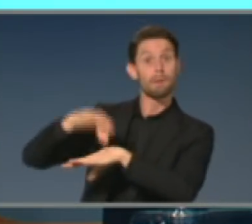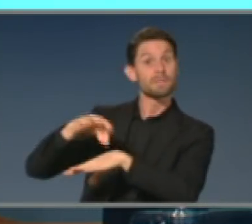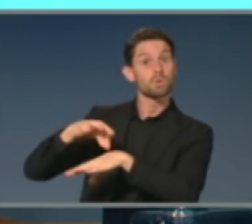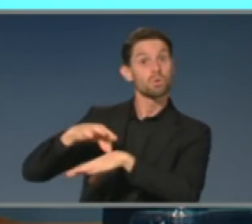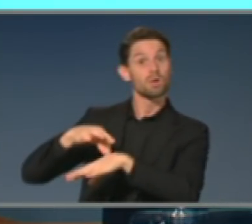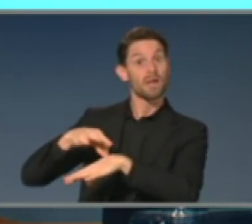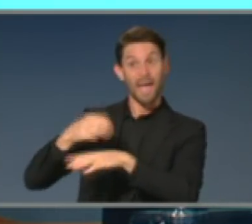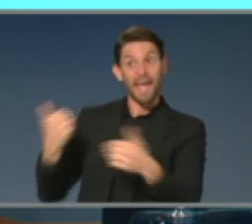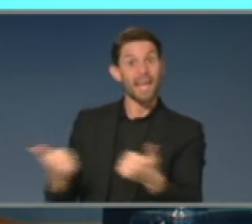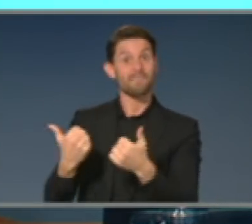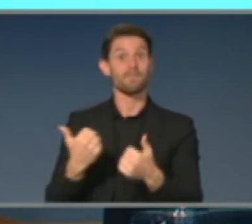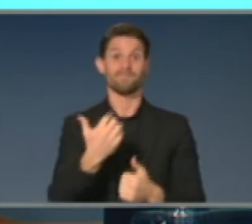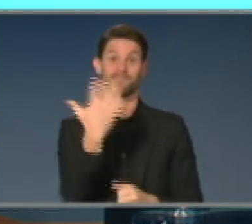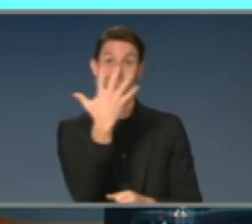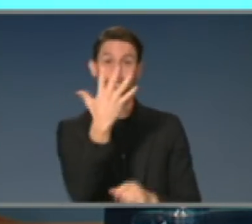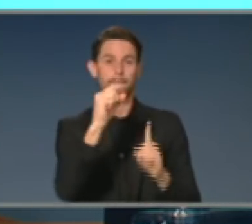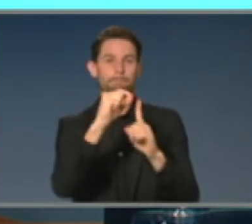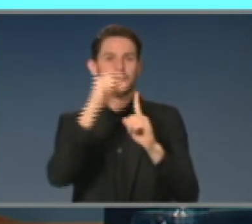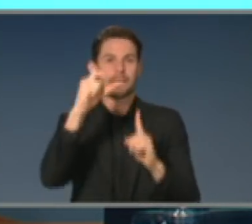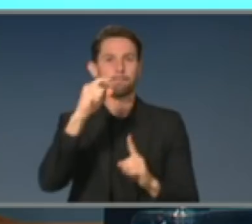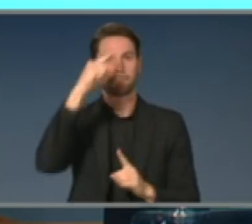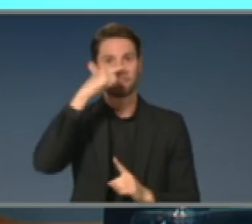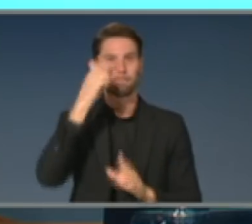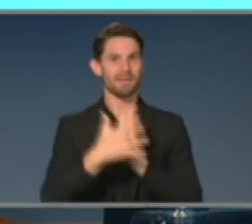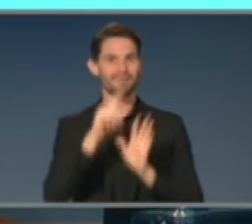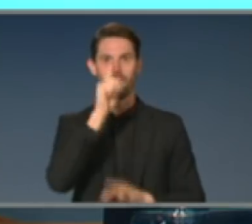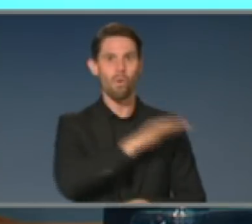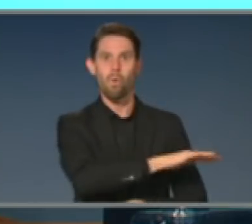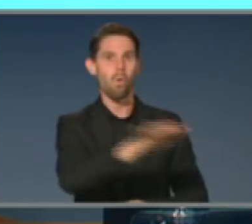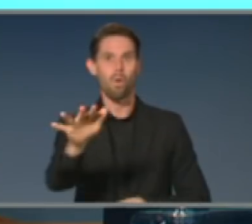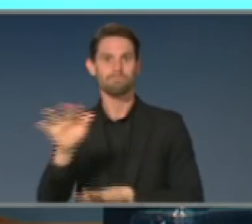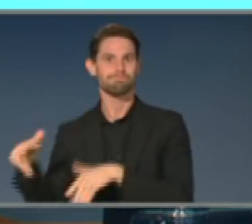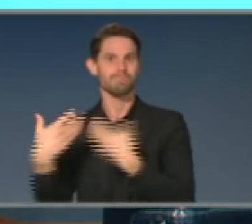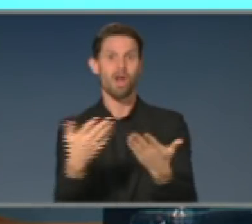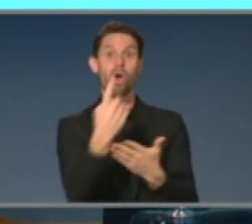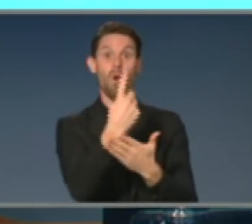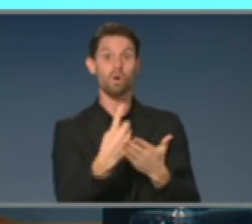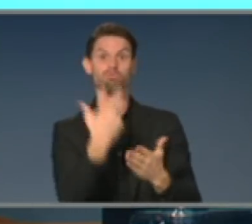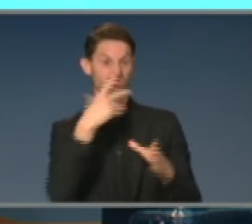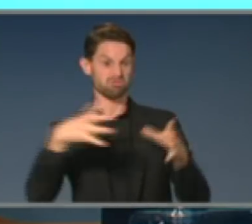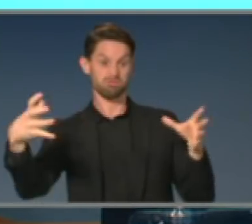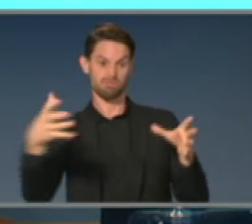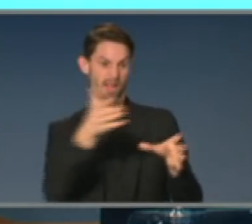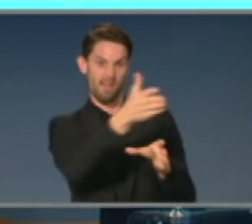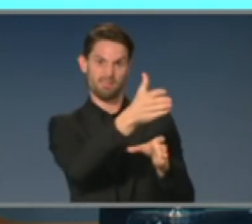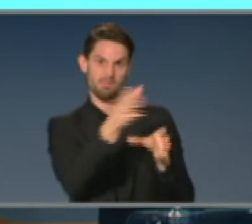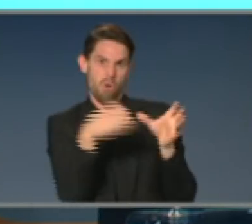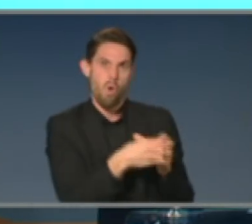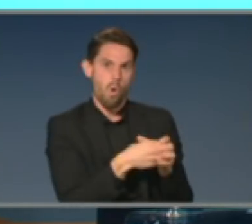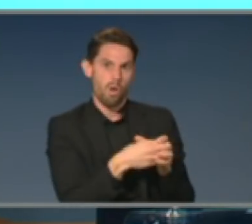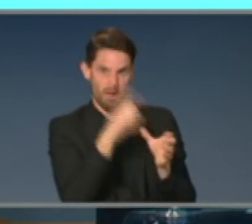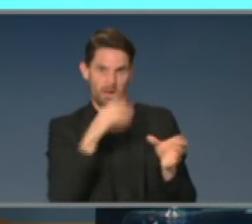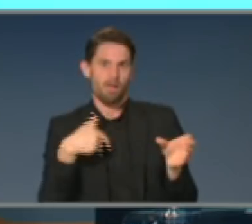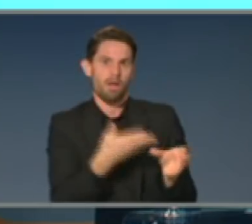ICU beds could access it in a conservatively increased ICU bed capacity situation. With